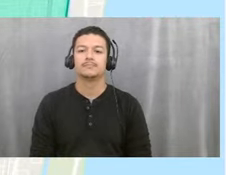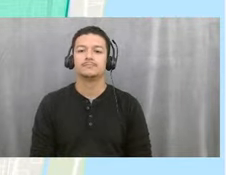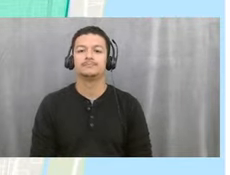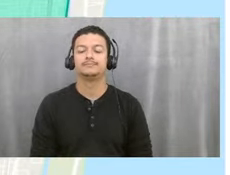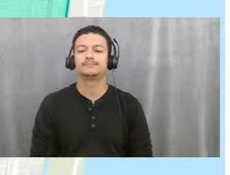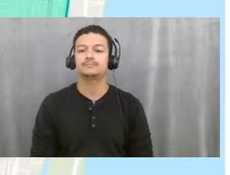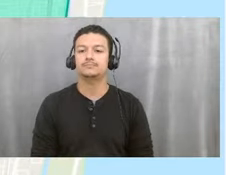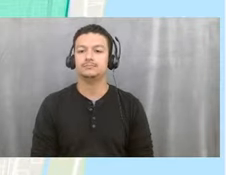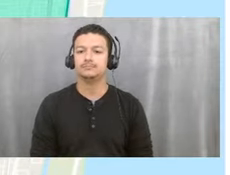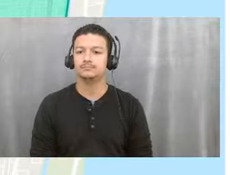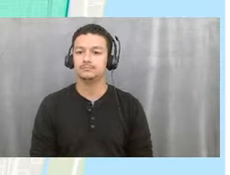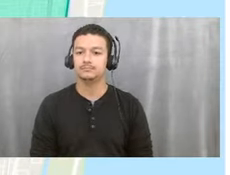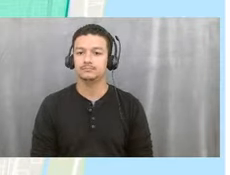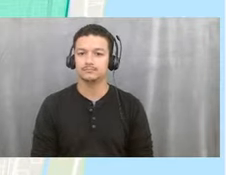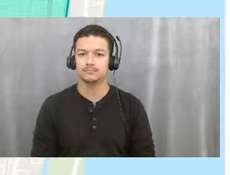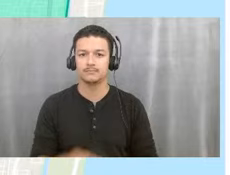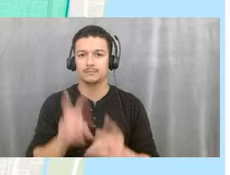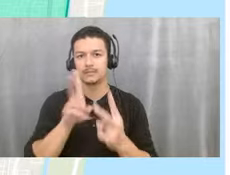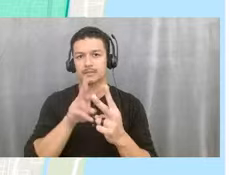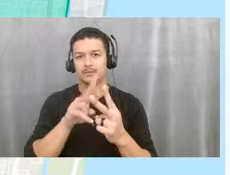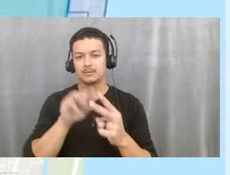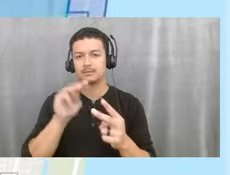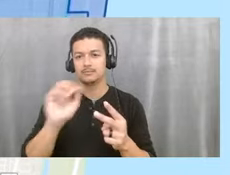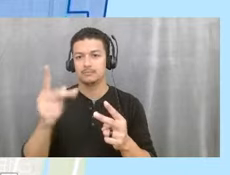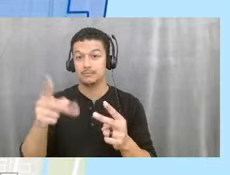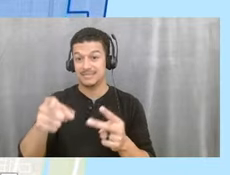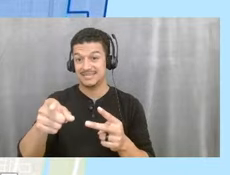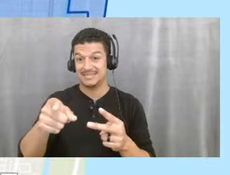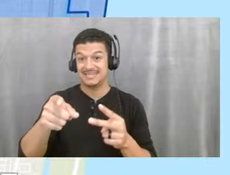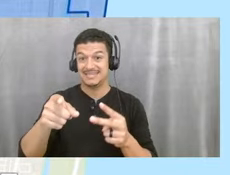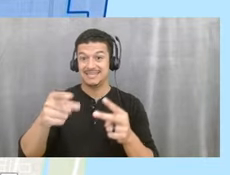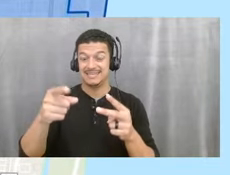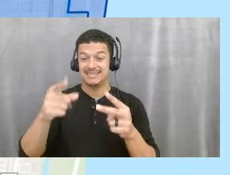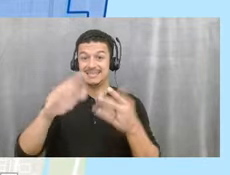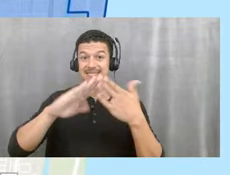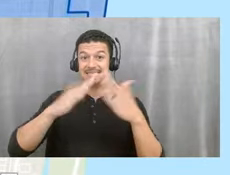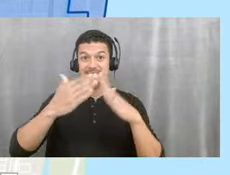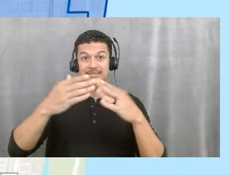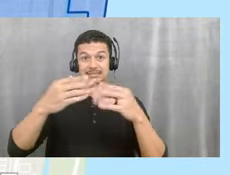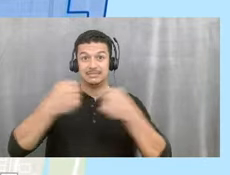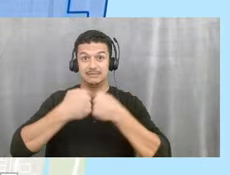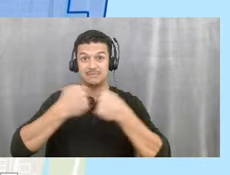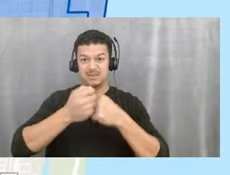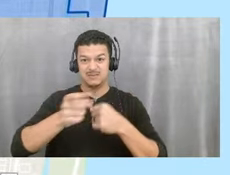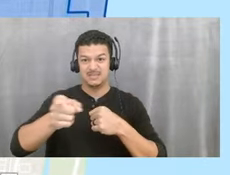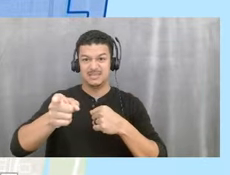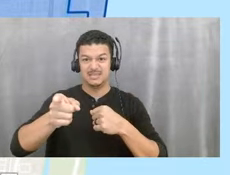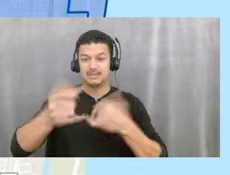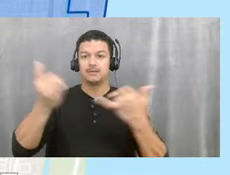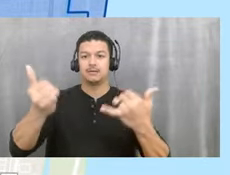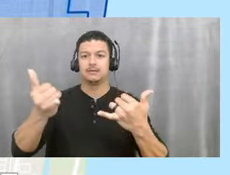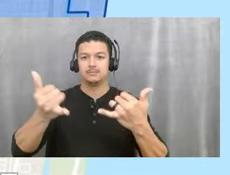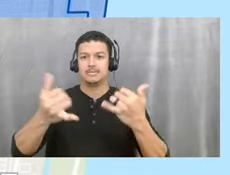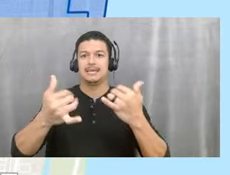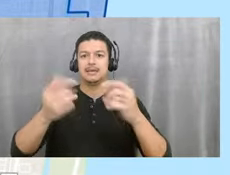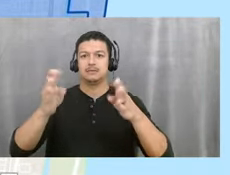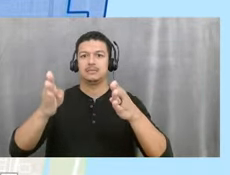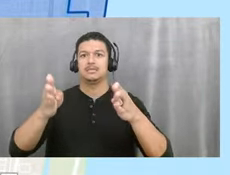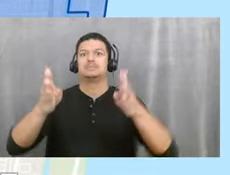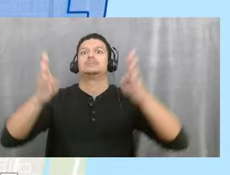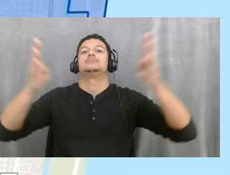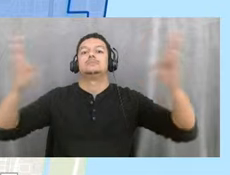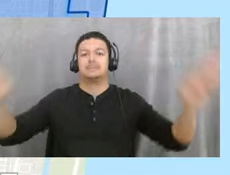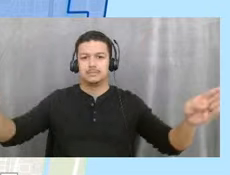So a couple more maps. This is the existing city boundary and this map shows the Boynton Beach utility service area.